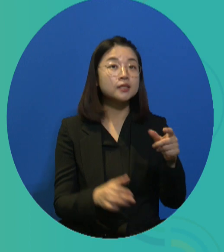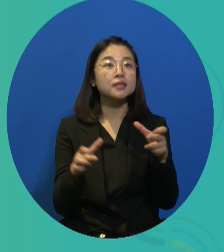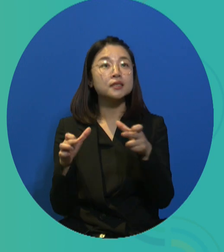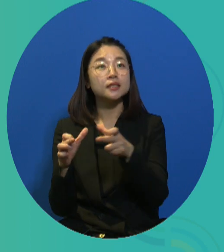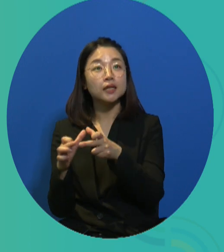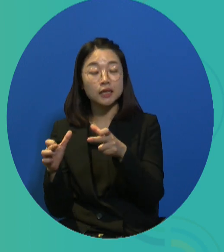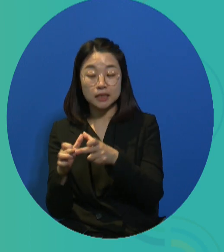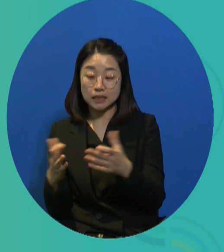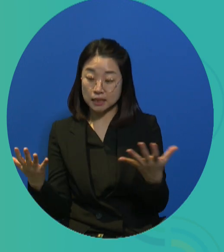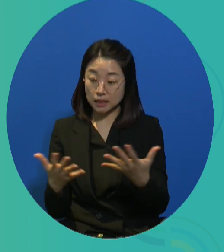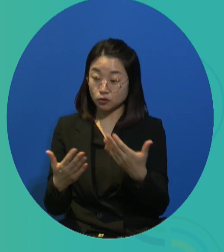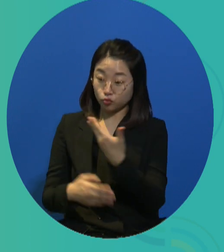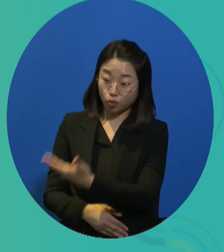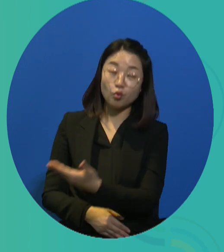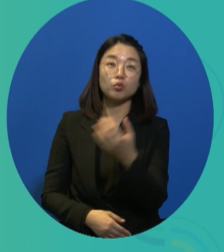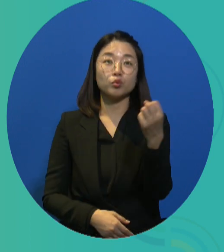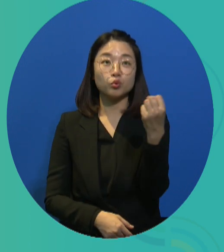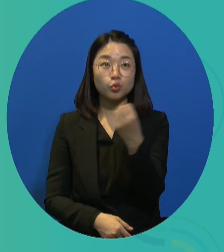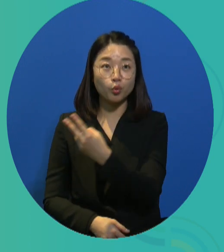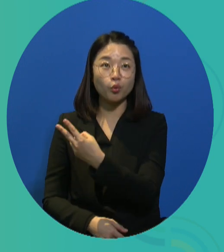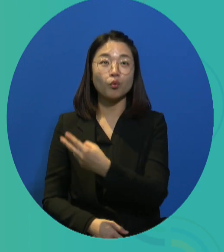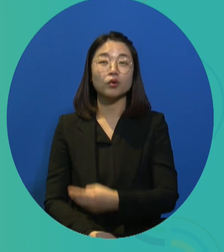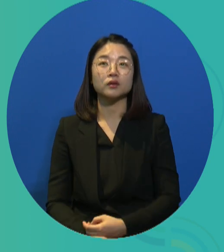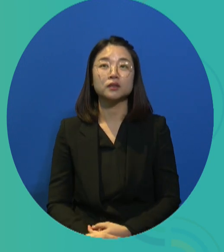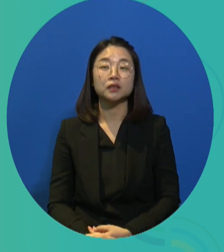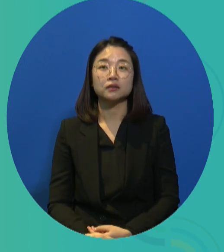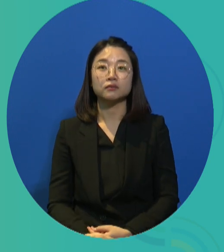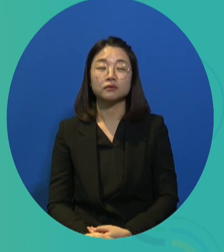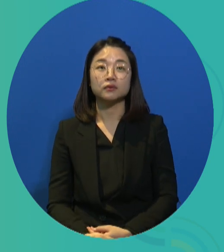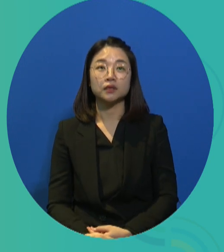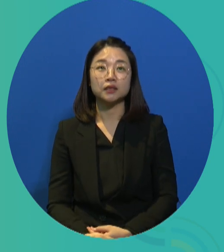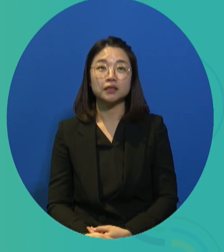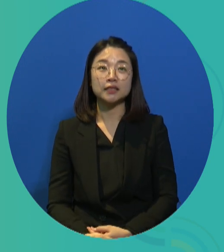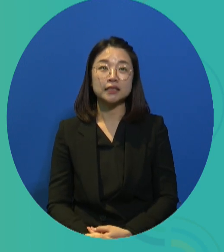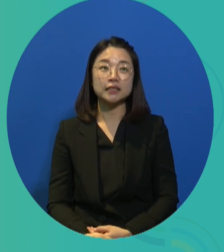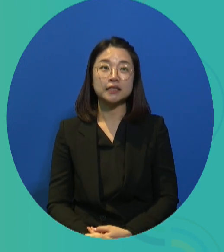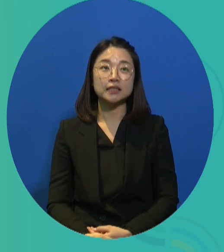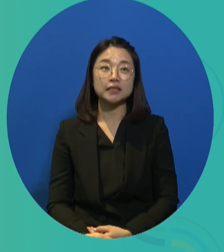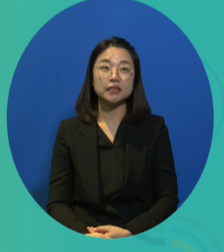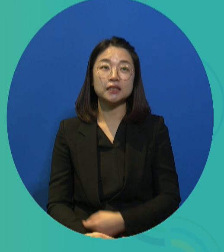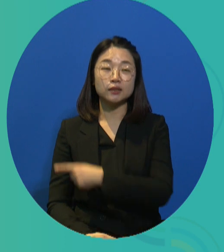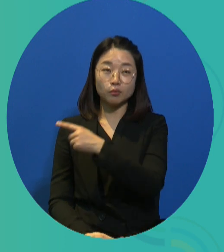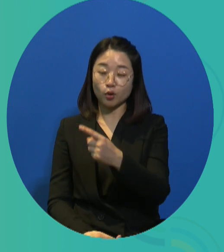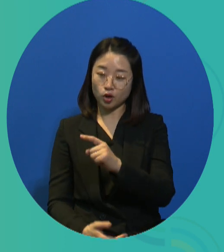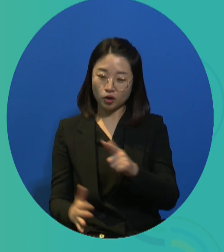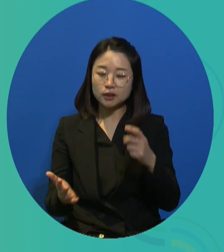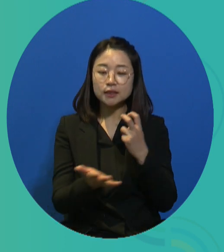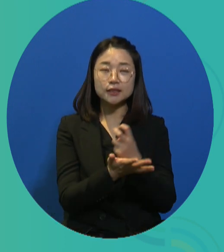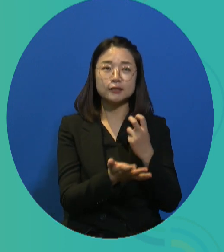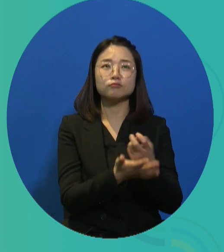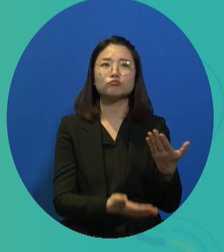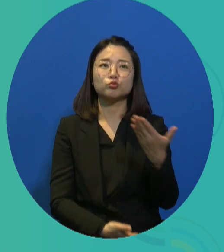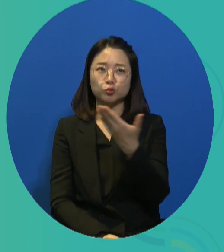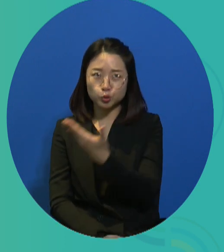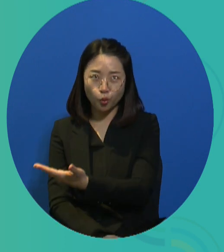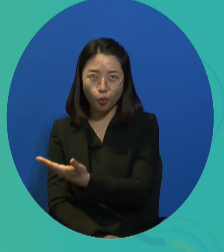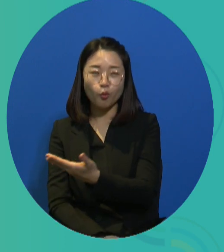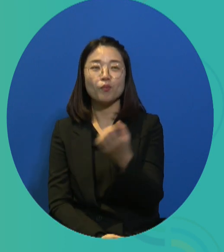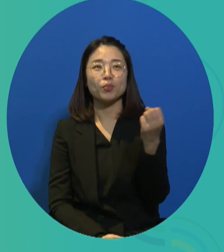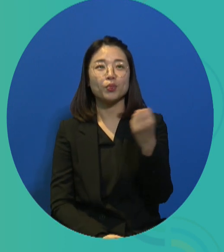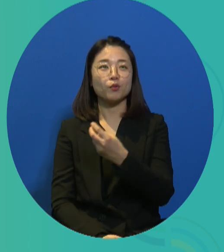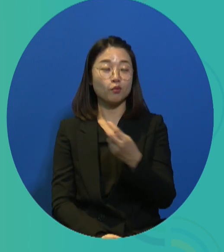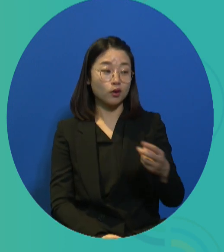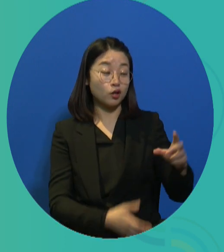adopted in 1955, you can see that there are specific guidelines and